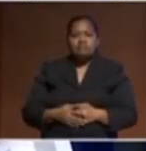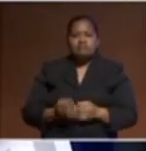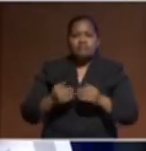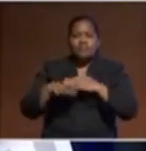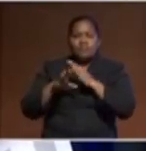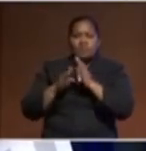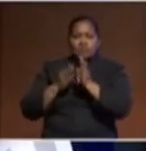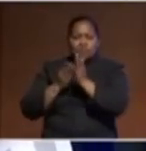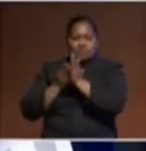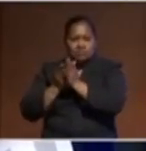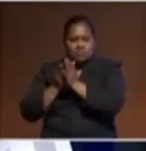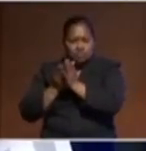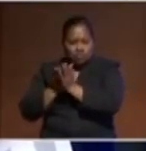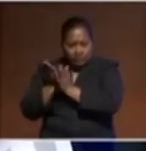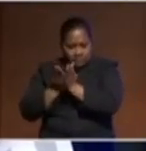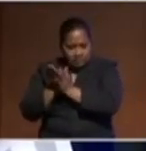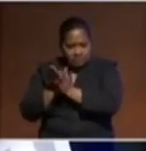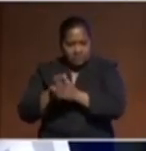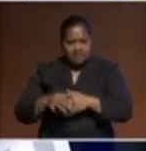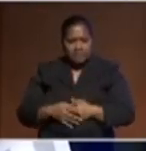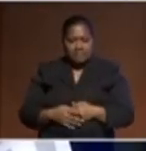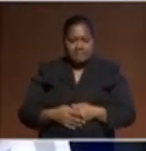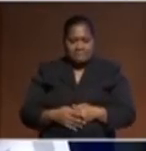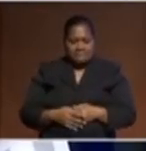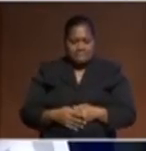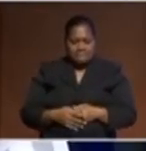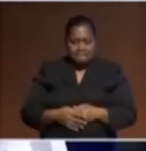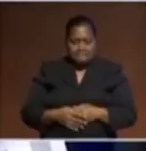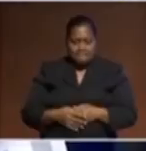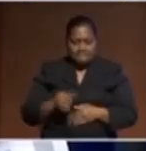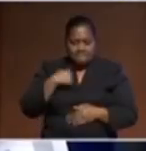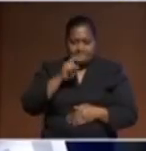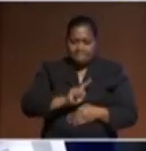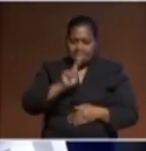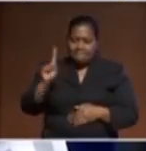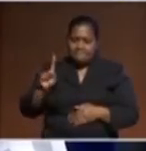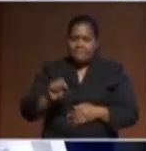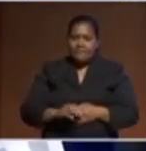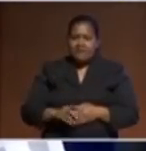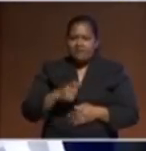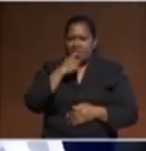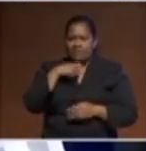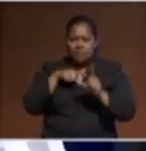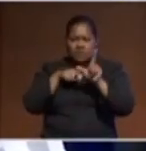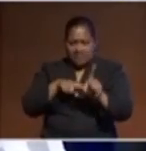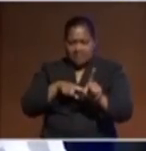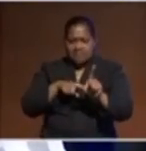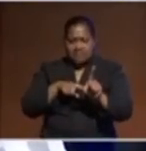diplomat. And I was a diplomat for quite a few years until I